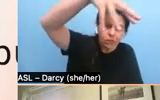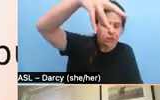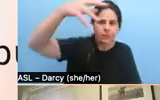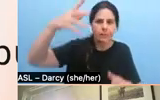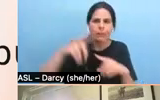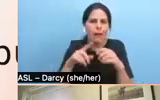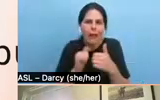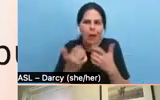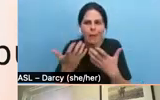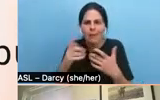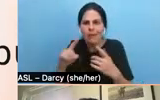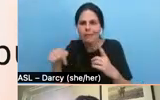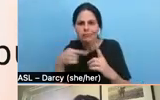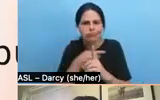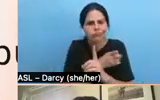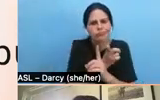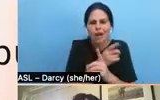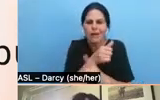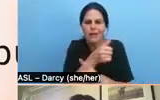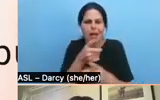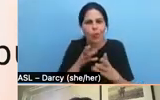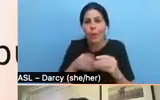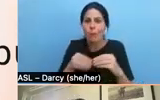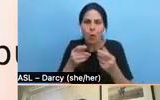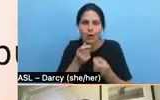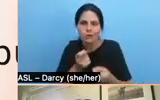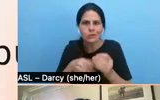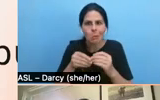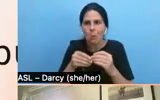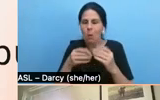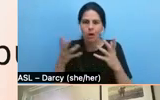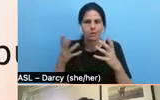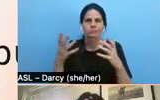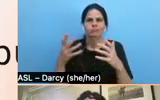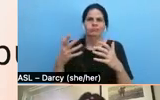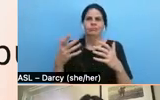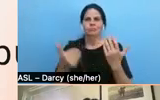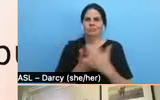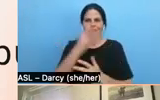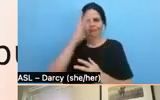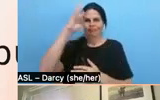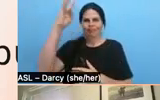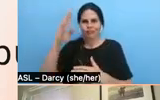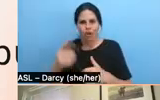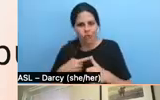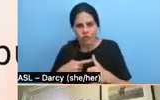way that maybe is more interesting and more original and maybe even fits better in the, the aesthetic of your film.